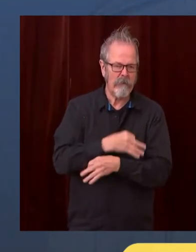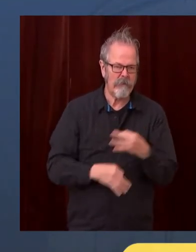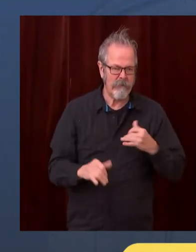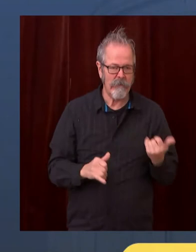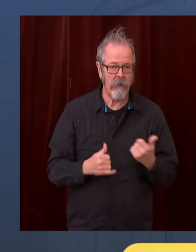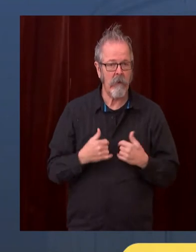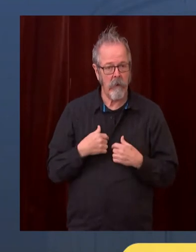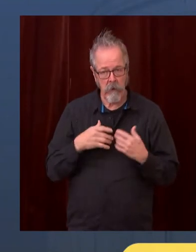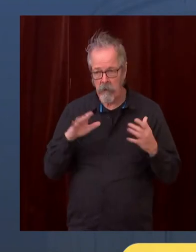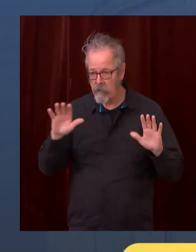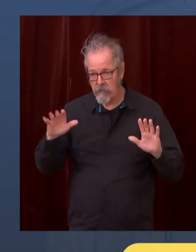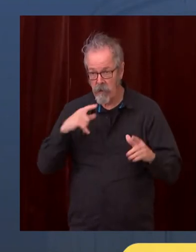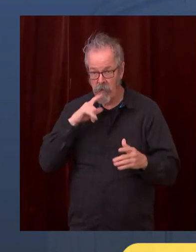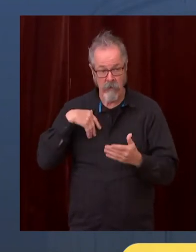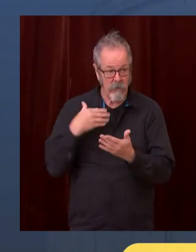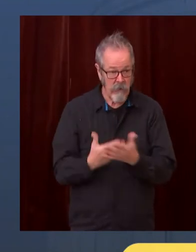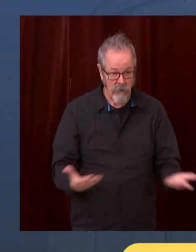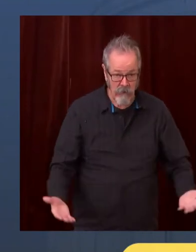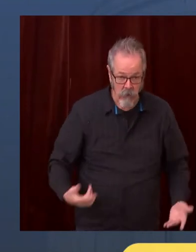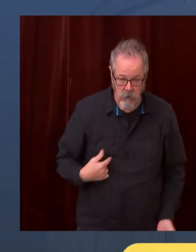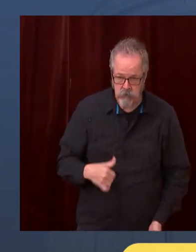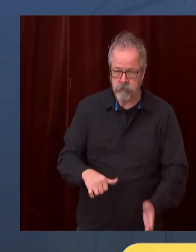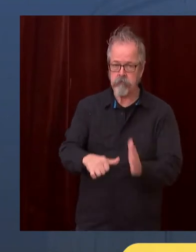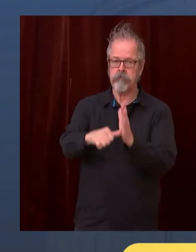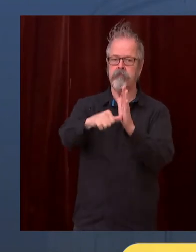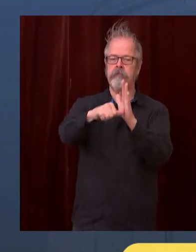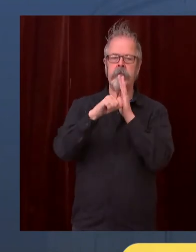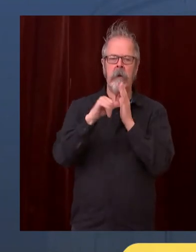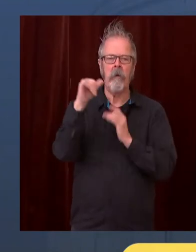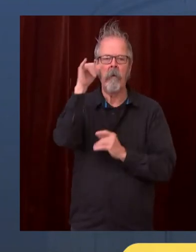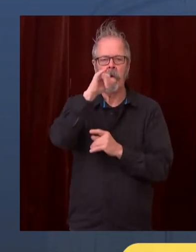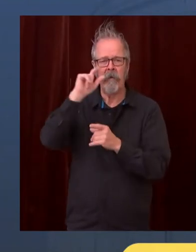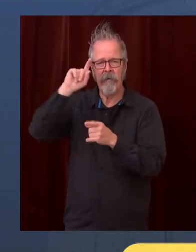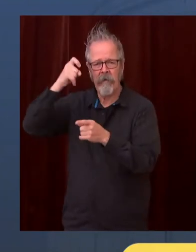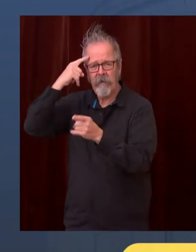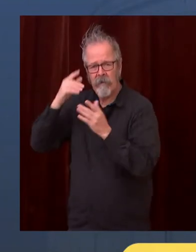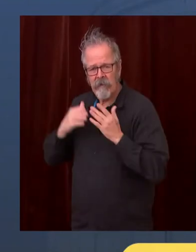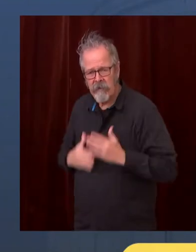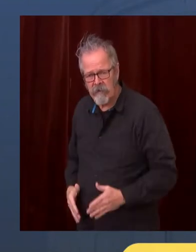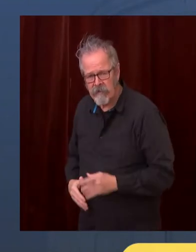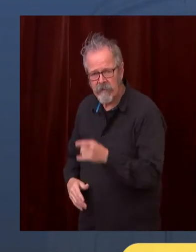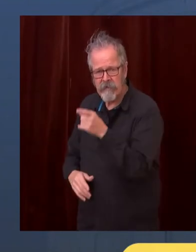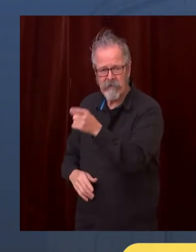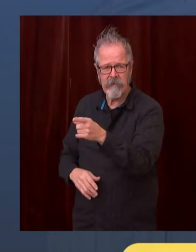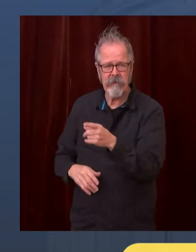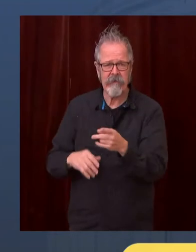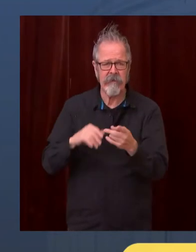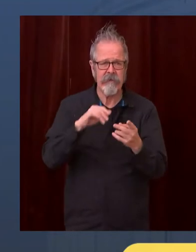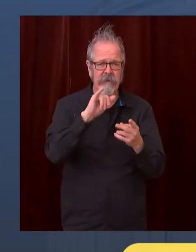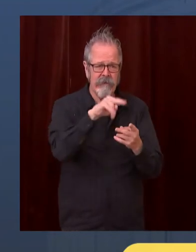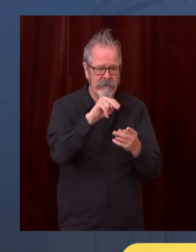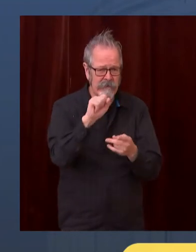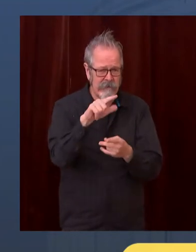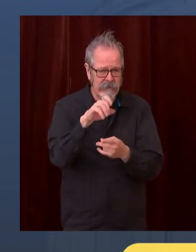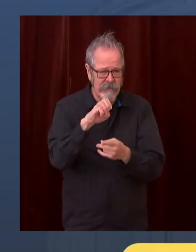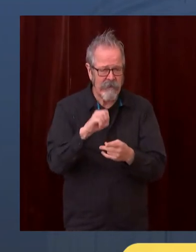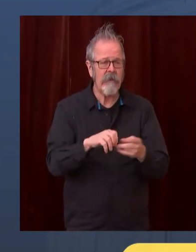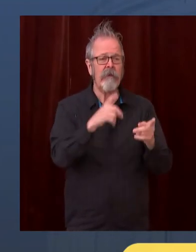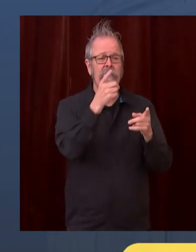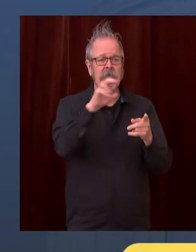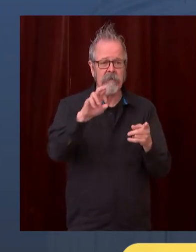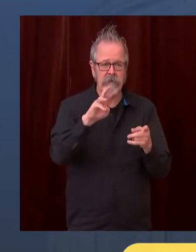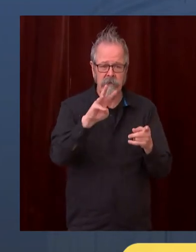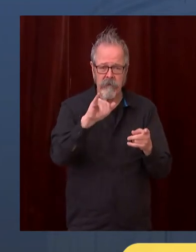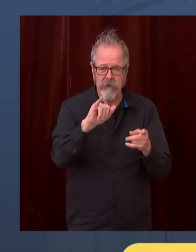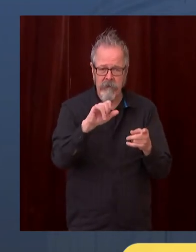Wiesman, Dr. Lofi, and the entire team that are at the state level. And I should underscore, it's not just at the